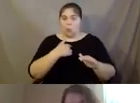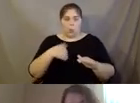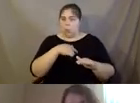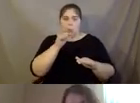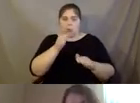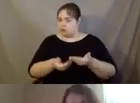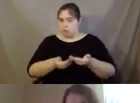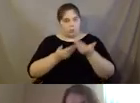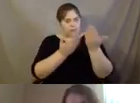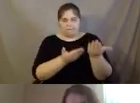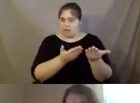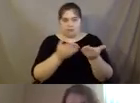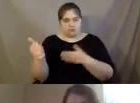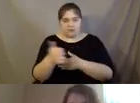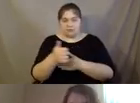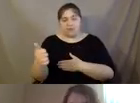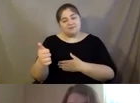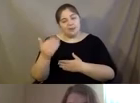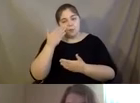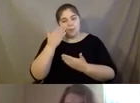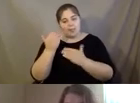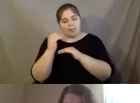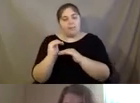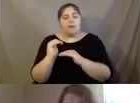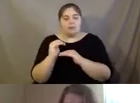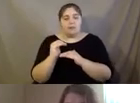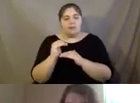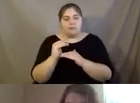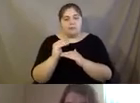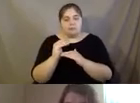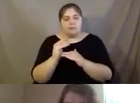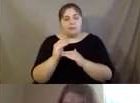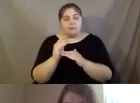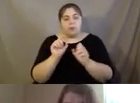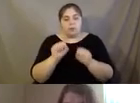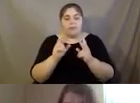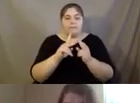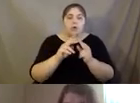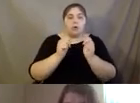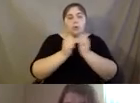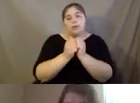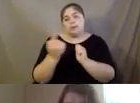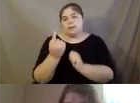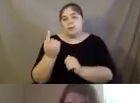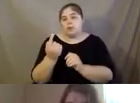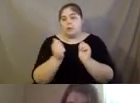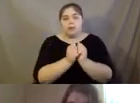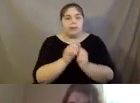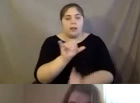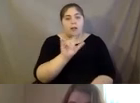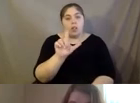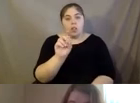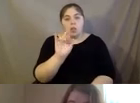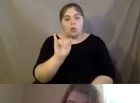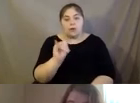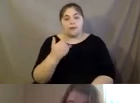transportation, which is kind of a limiting factor, but that's where we can partner with, you know, someone like Lori to have a